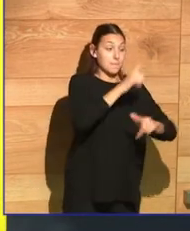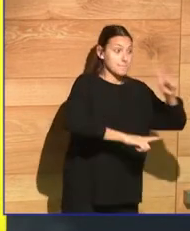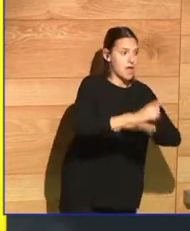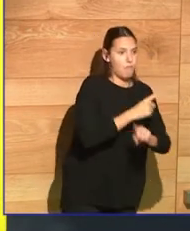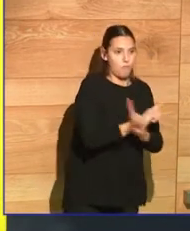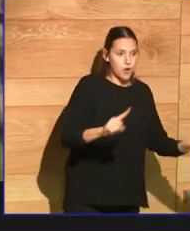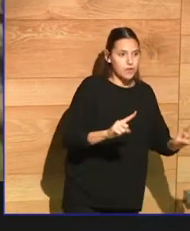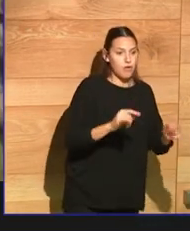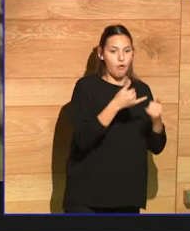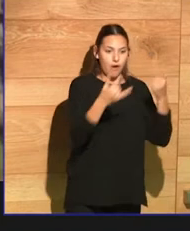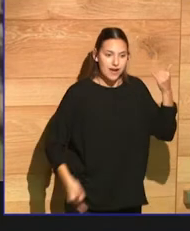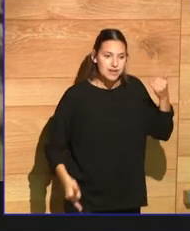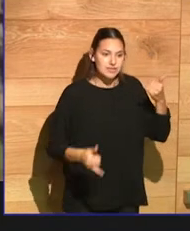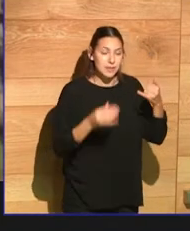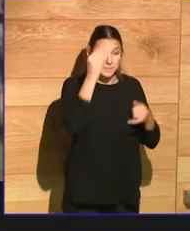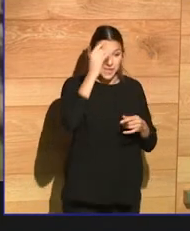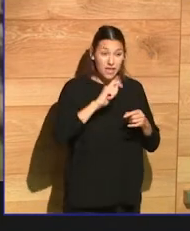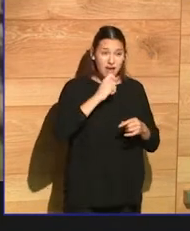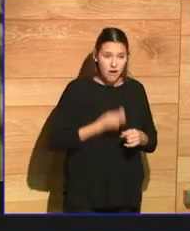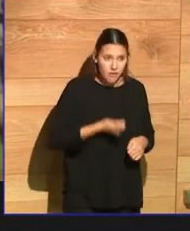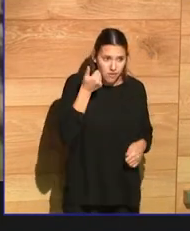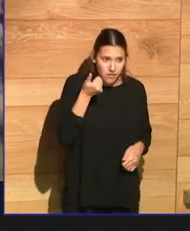the prohibition to travel, etc.?